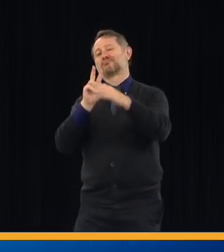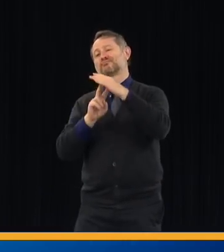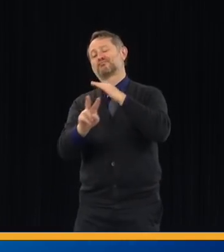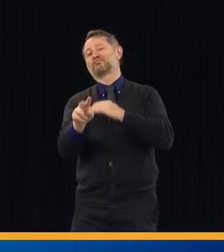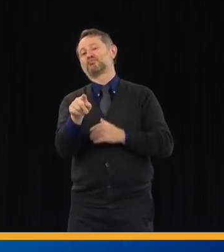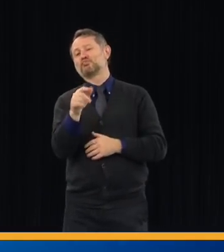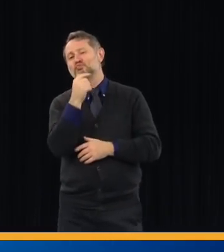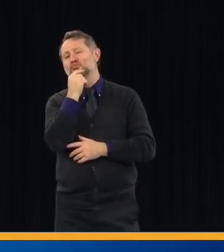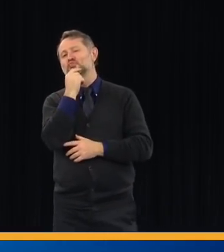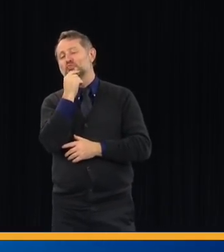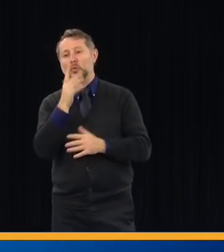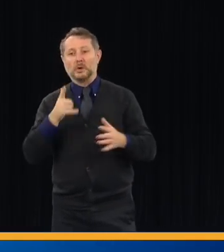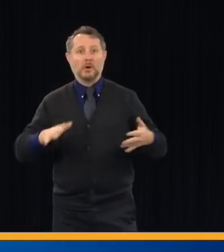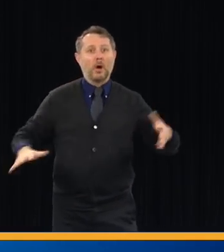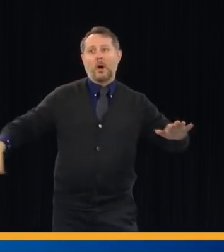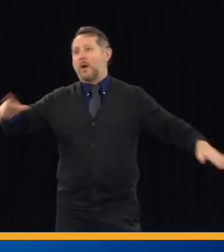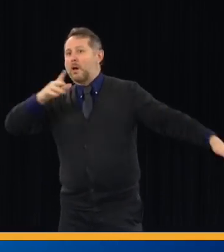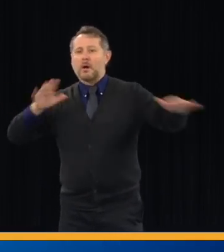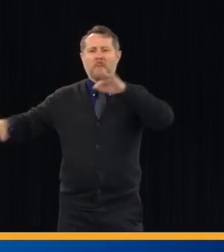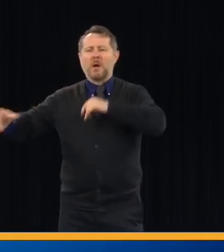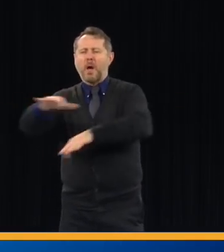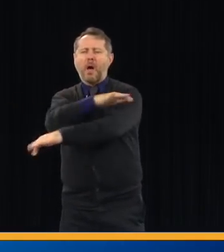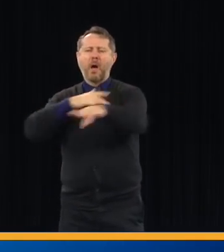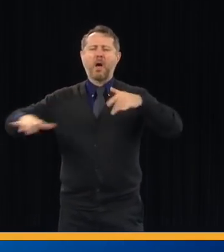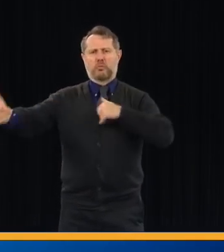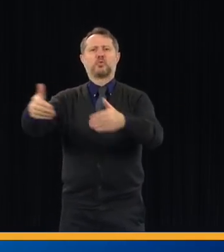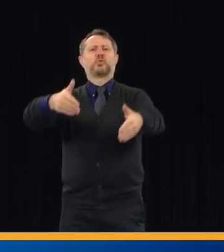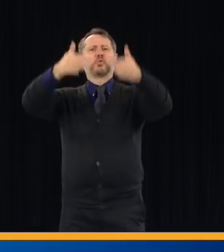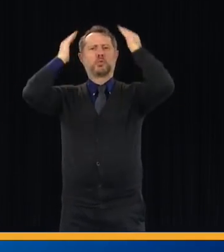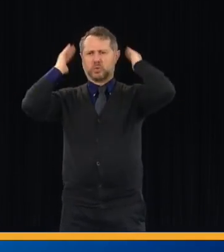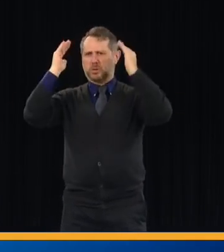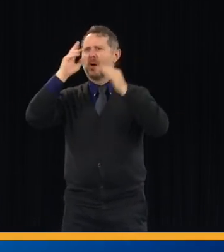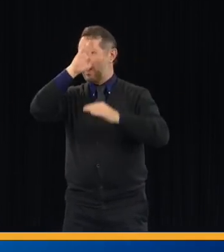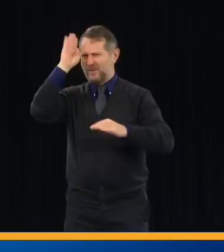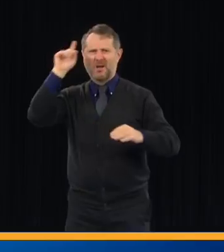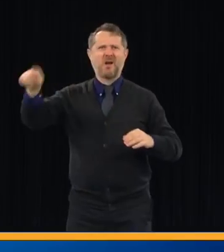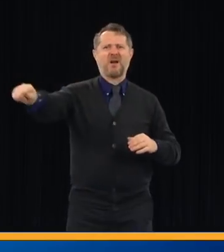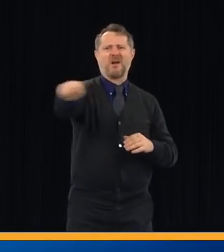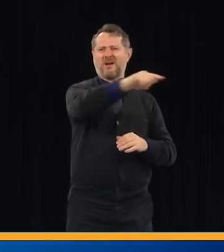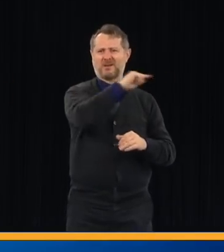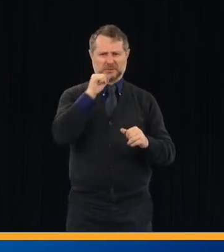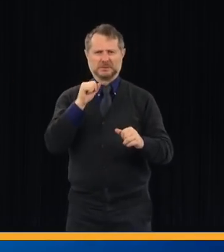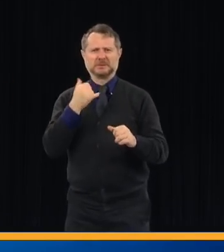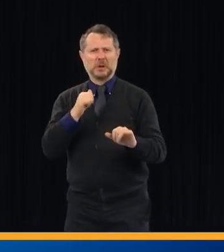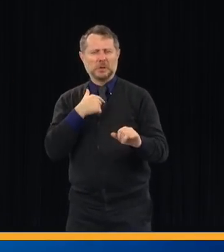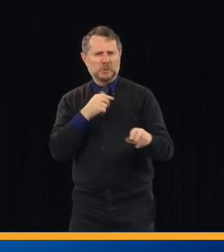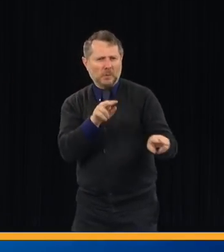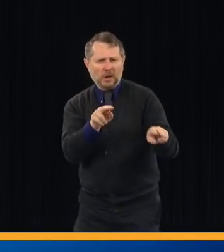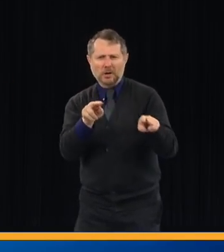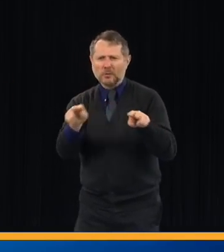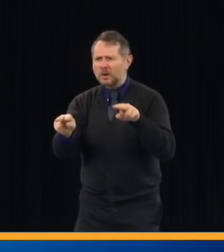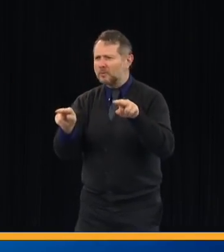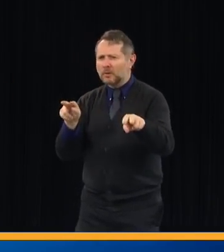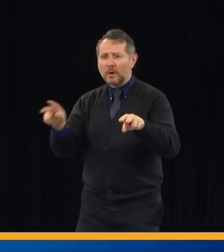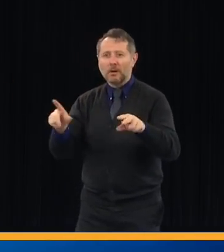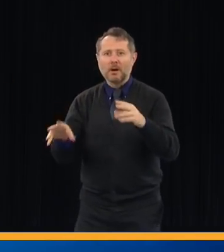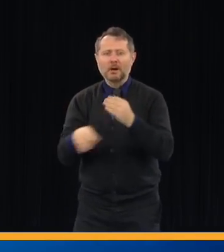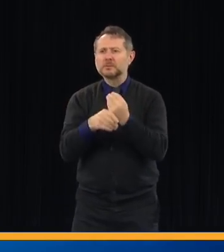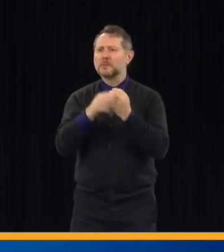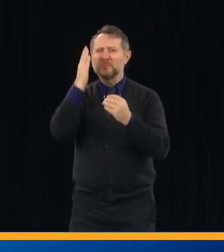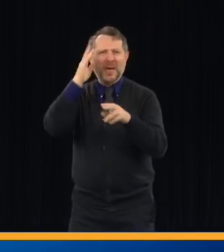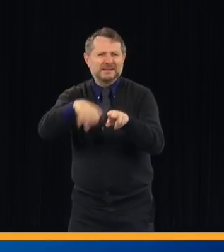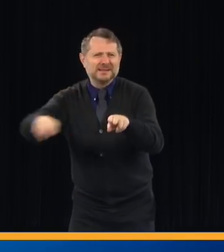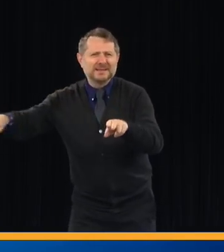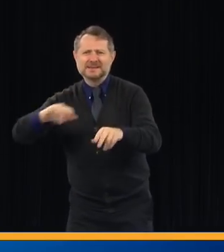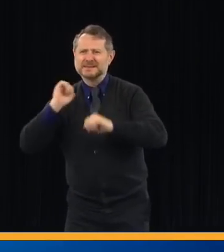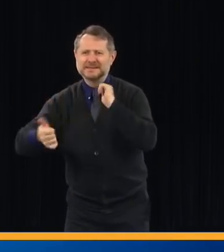the hospital system, the capacity of the hospital system. And we've added capacity, we've moved equipment around, but